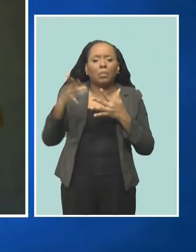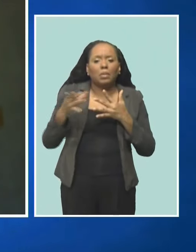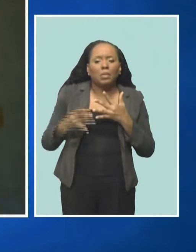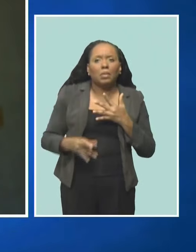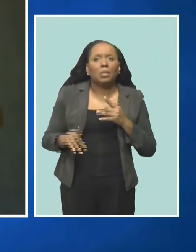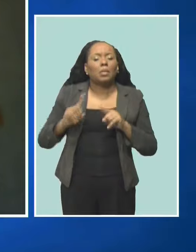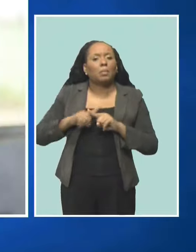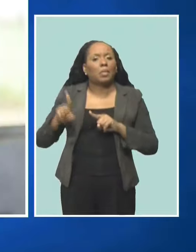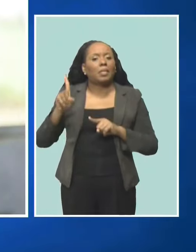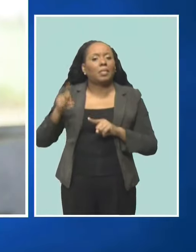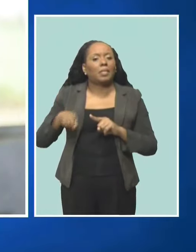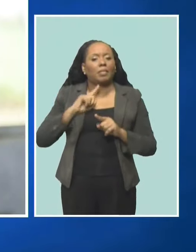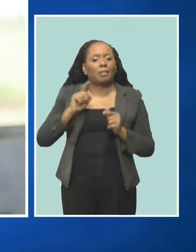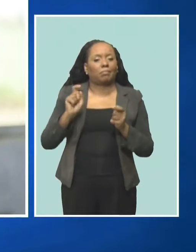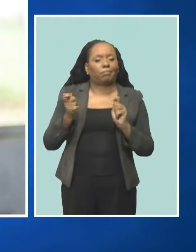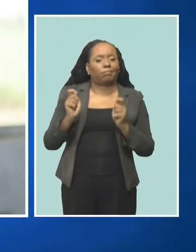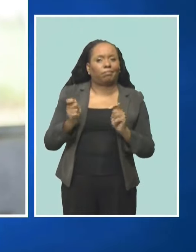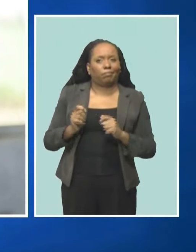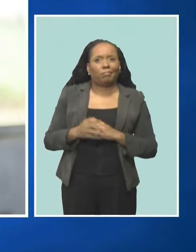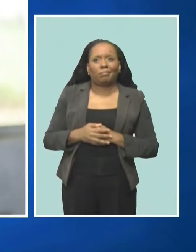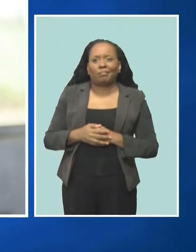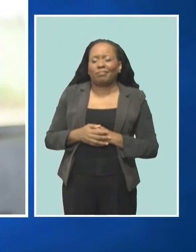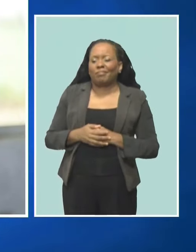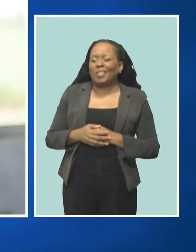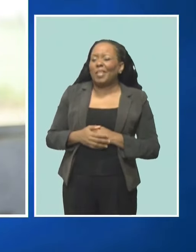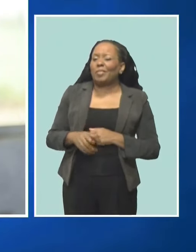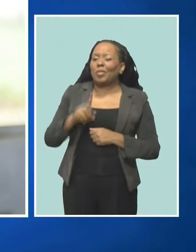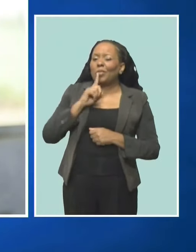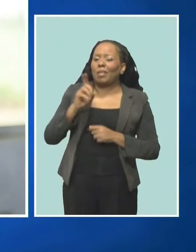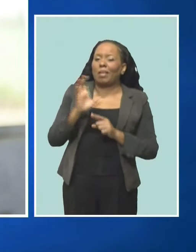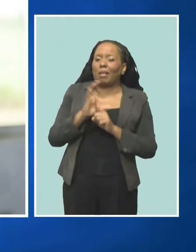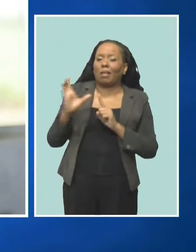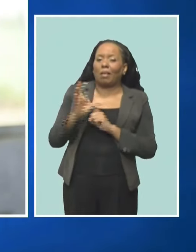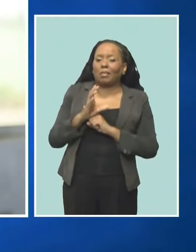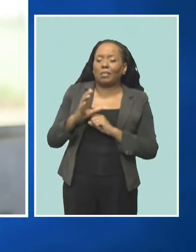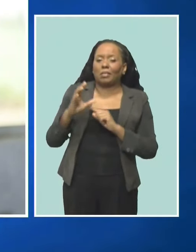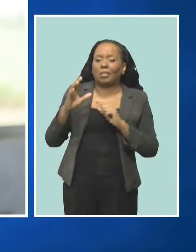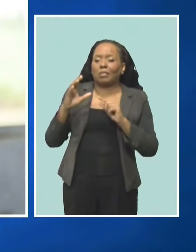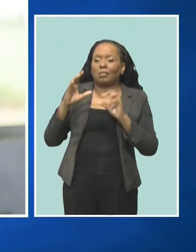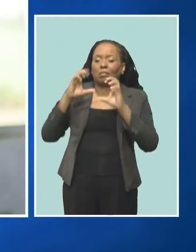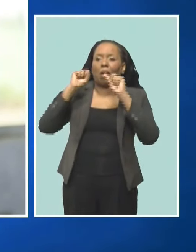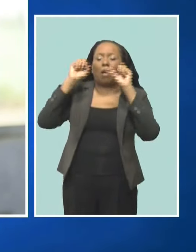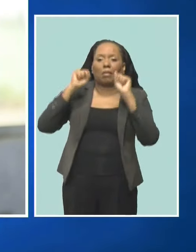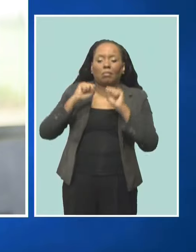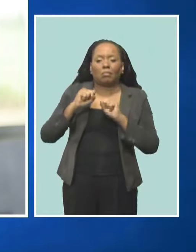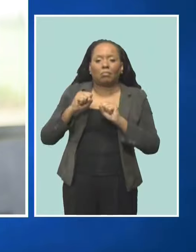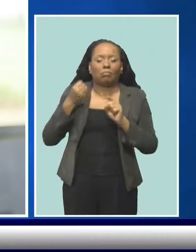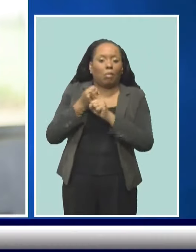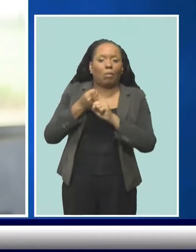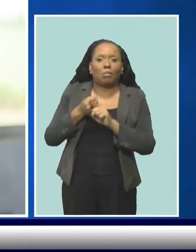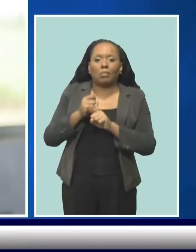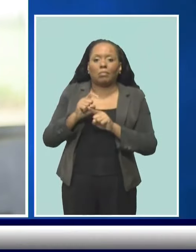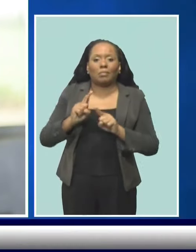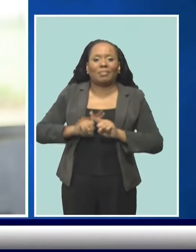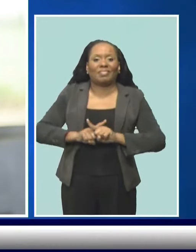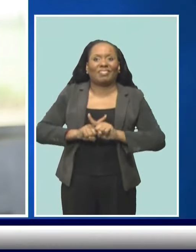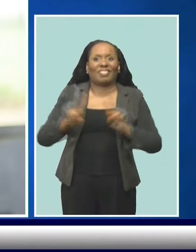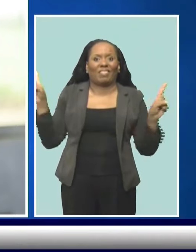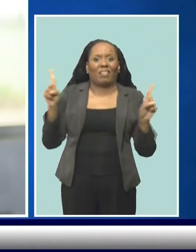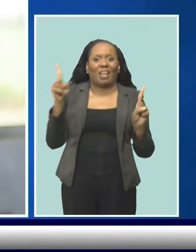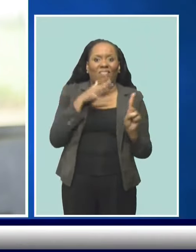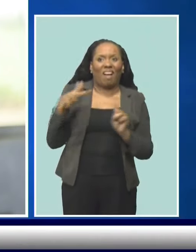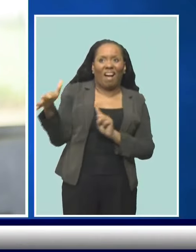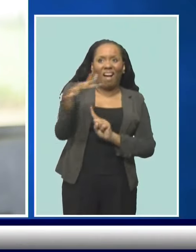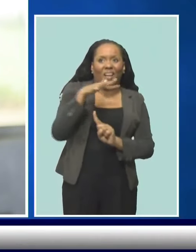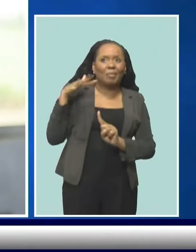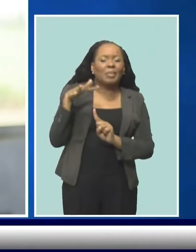shock, definitely. I suppose it was a different environment, and it was an environment